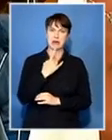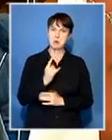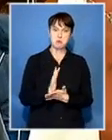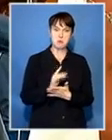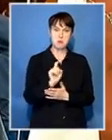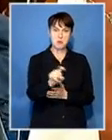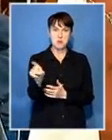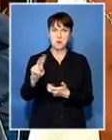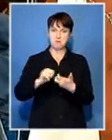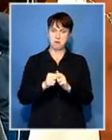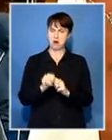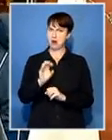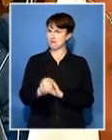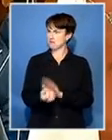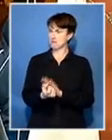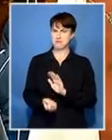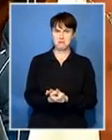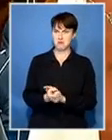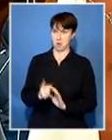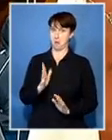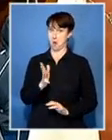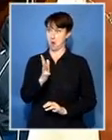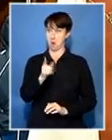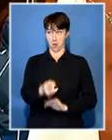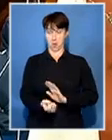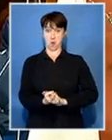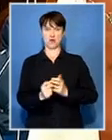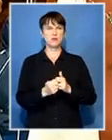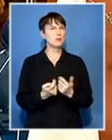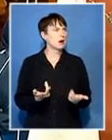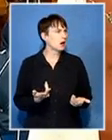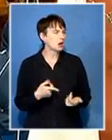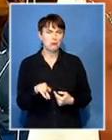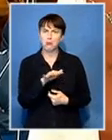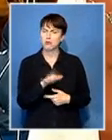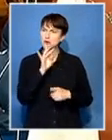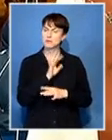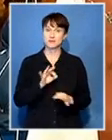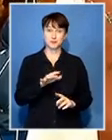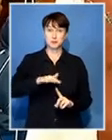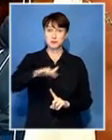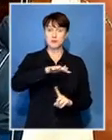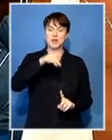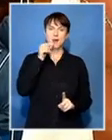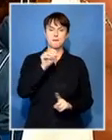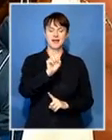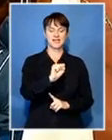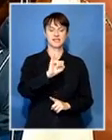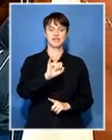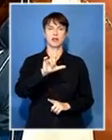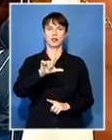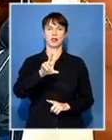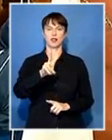in fact I'm standing at one of them and it's nothing of the sort luckily to say I'm in silver town this is one of the poorest areas in Nelson Mandela Bay